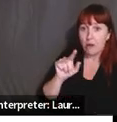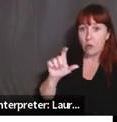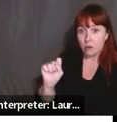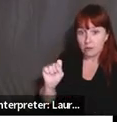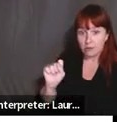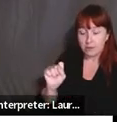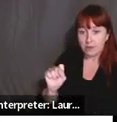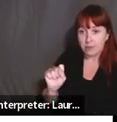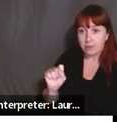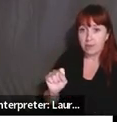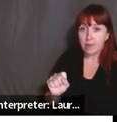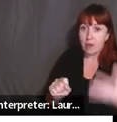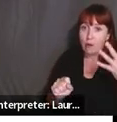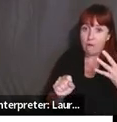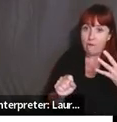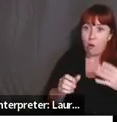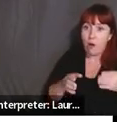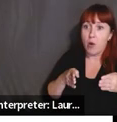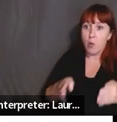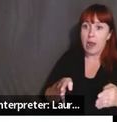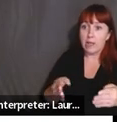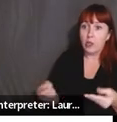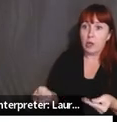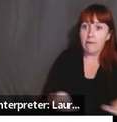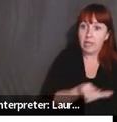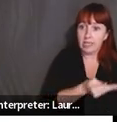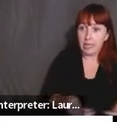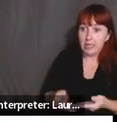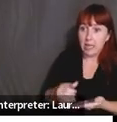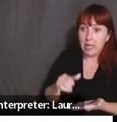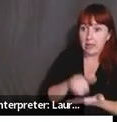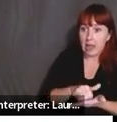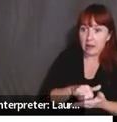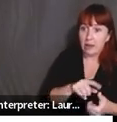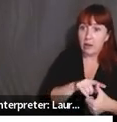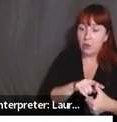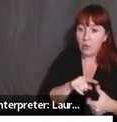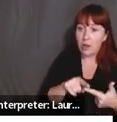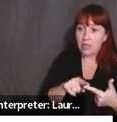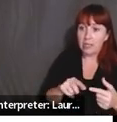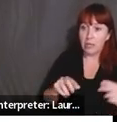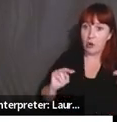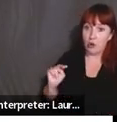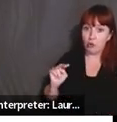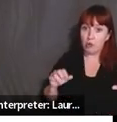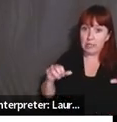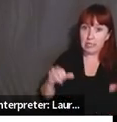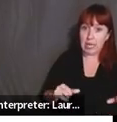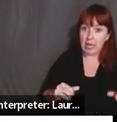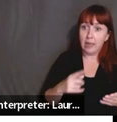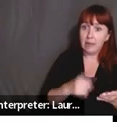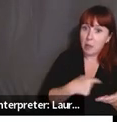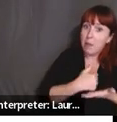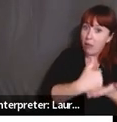opposition that you can, um, facilitate that, uh, one way is that you can be neutral. And sometimes that is actually